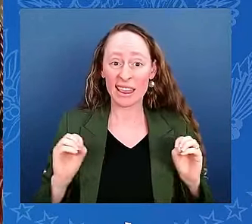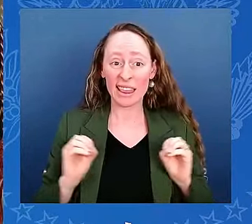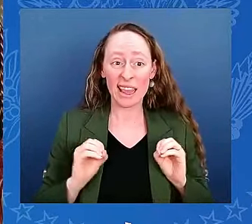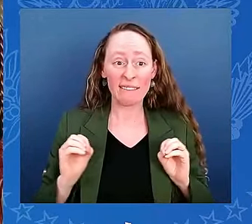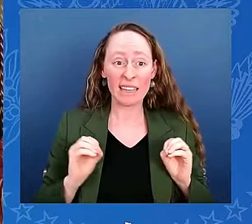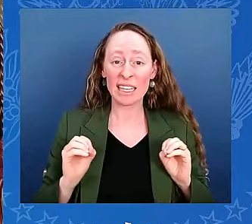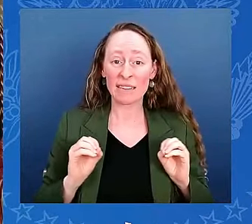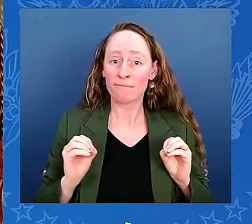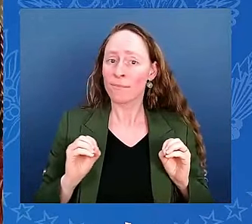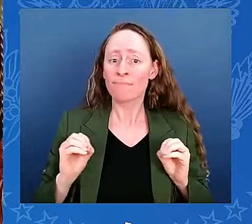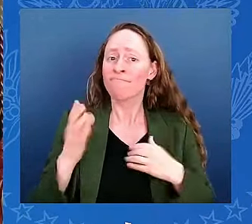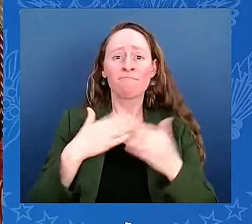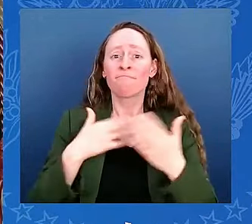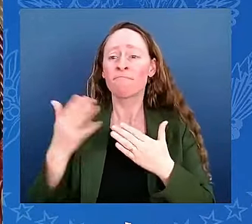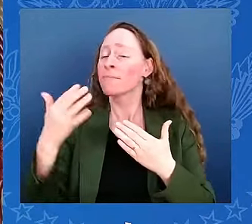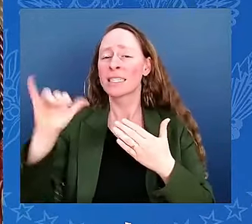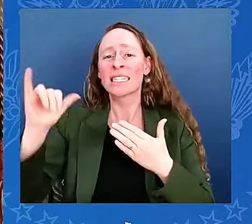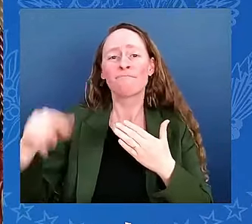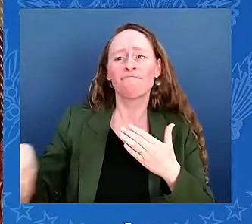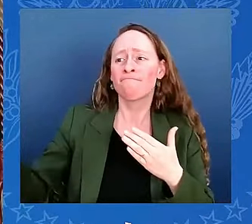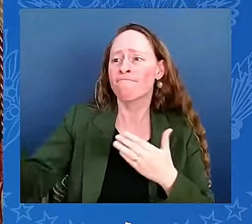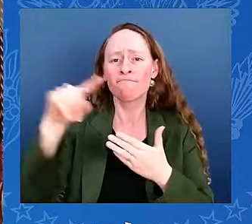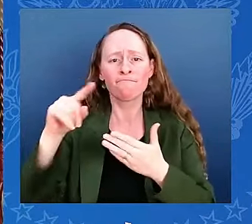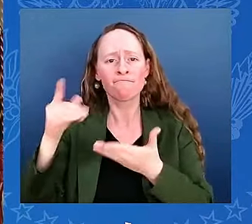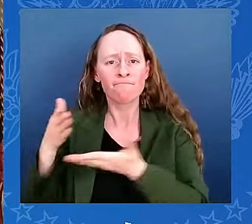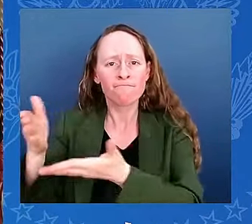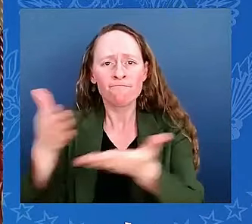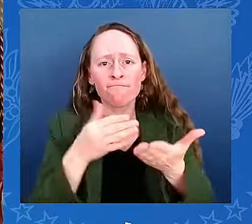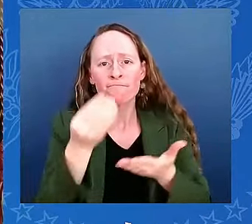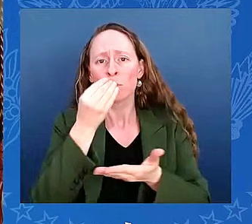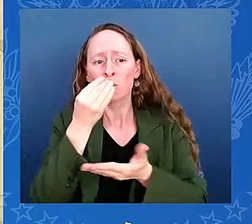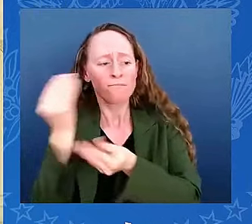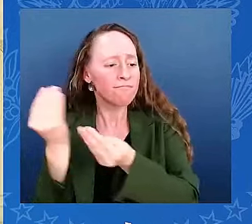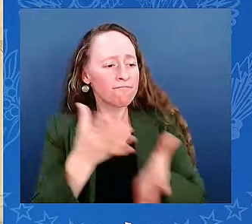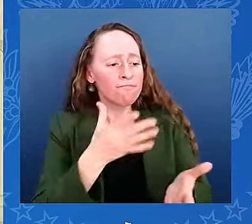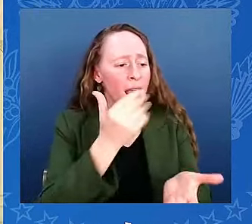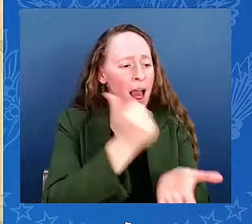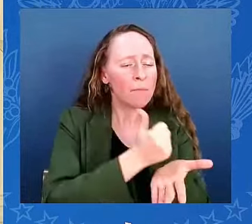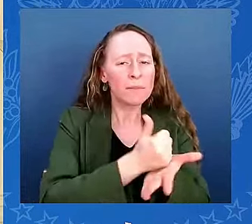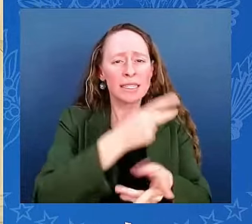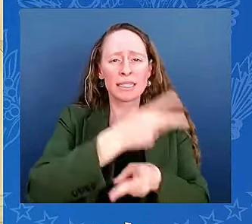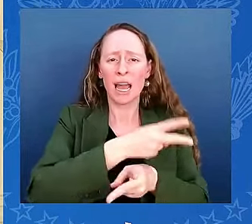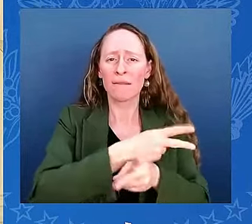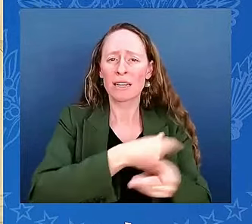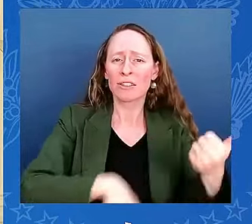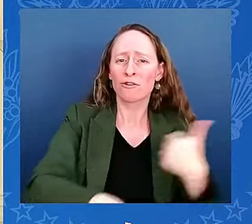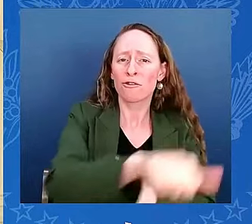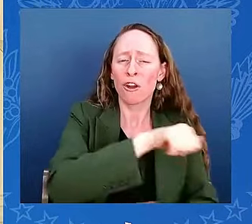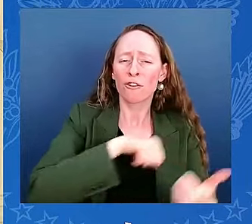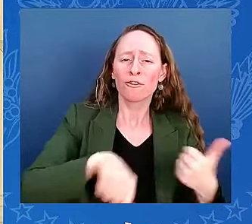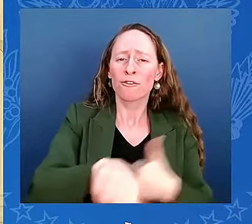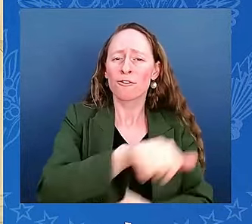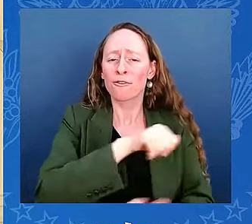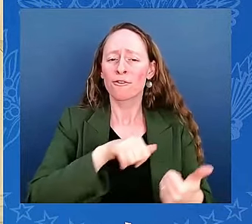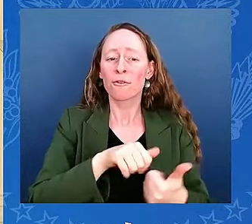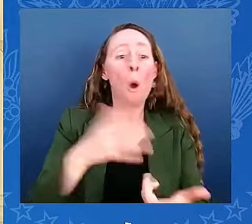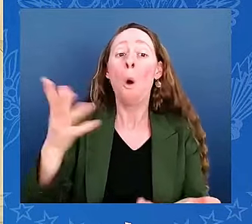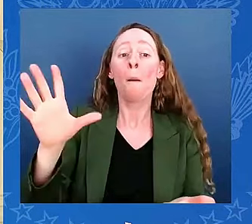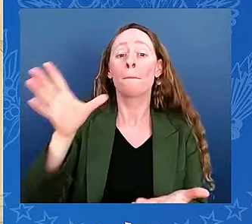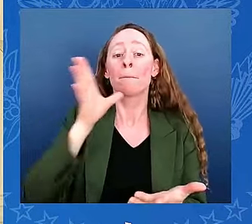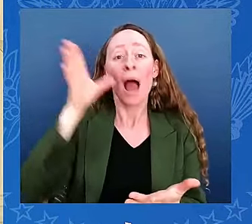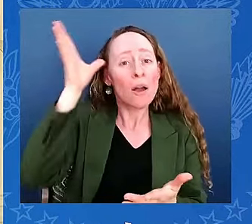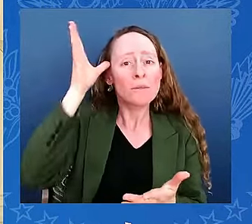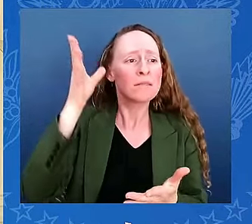stretched thin, but pitch in to take care of each other's kids. People who encounter anger and anxiety on their